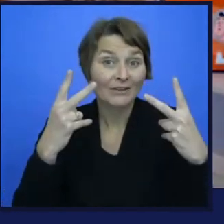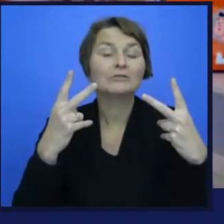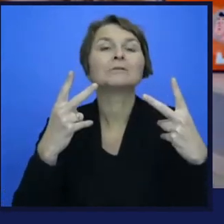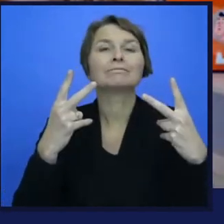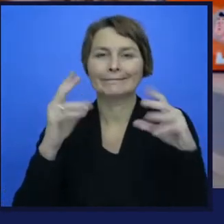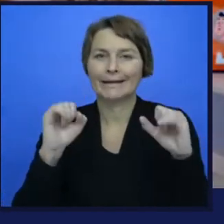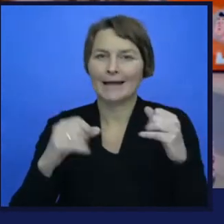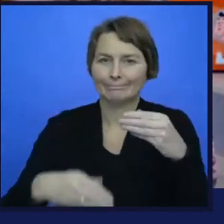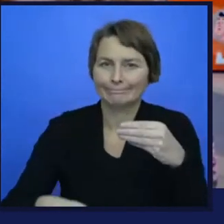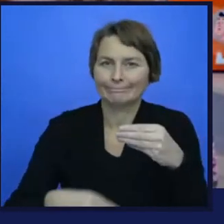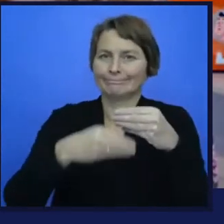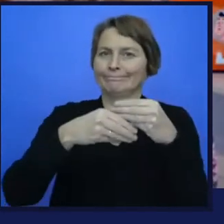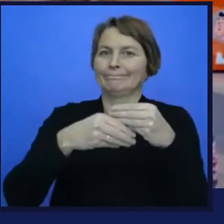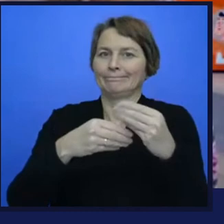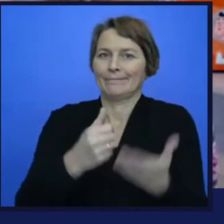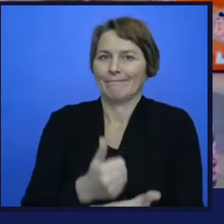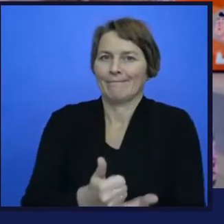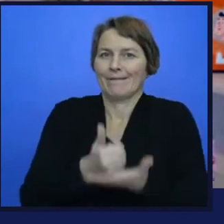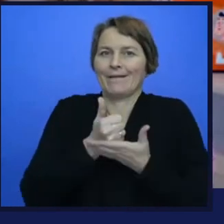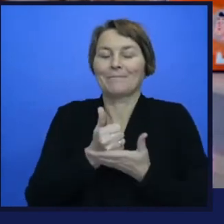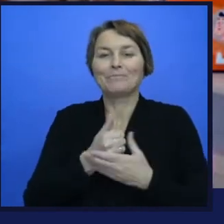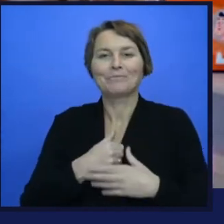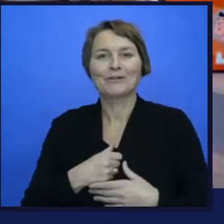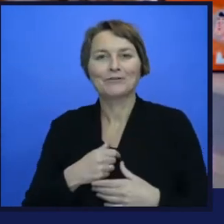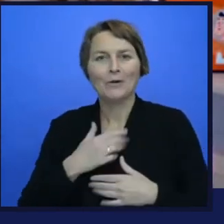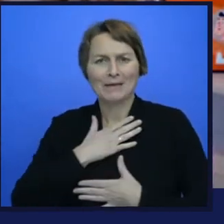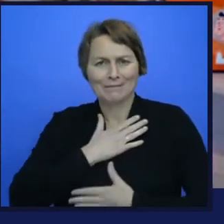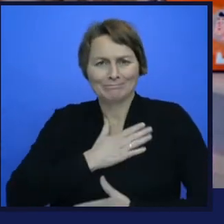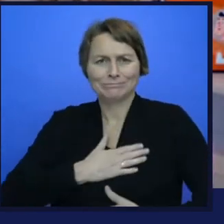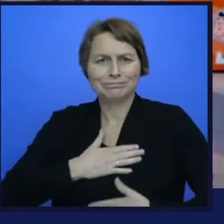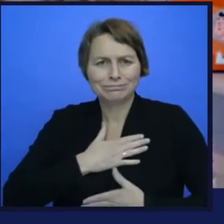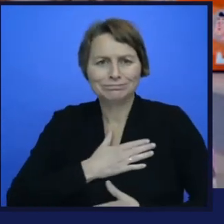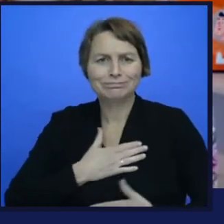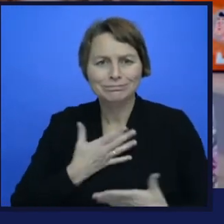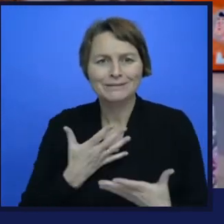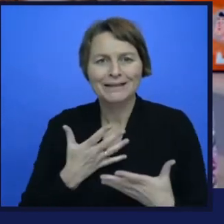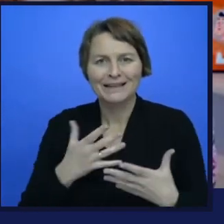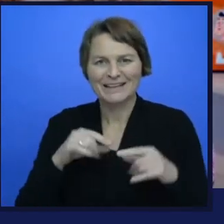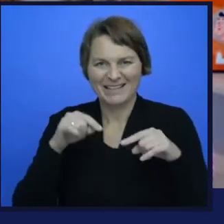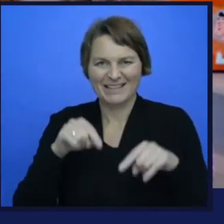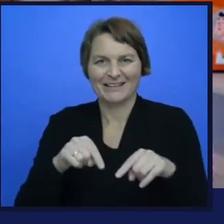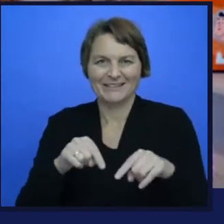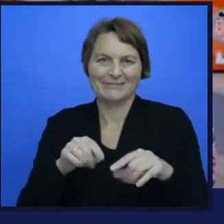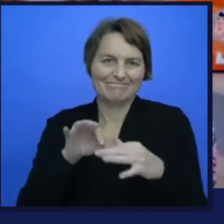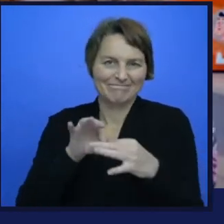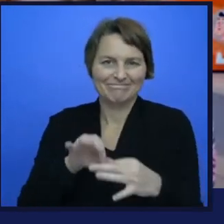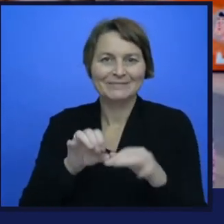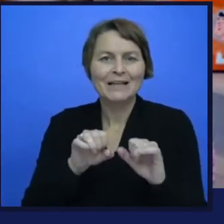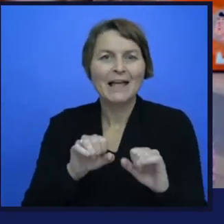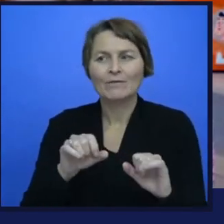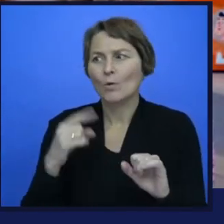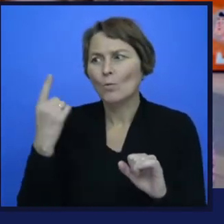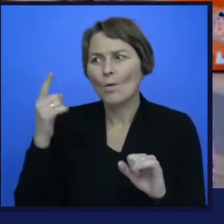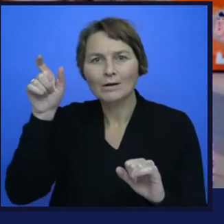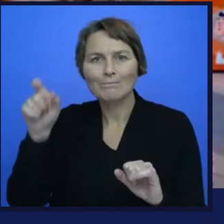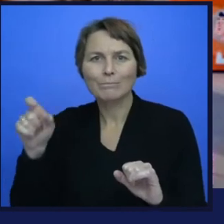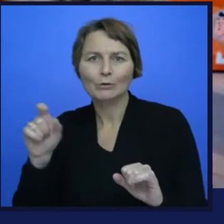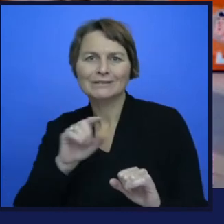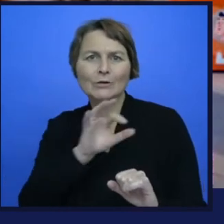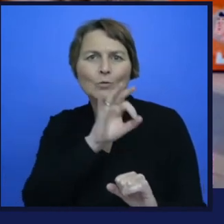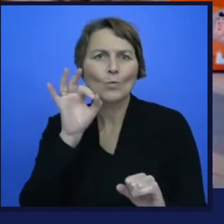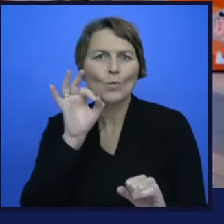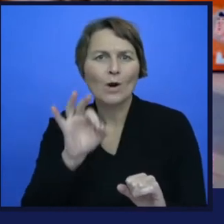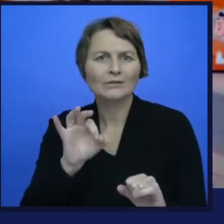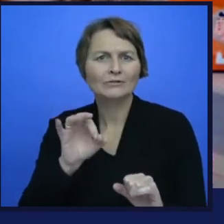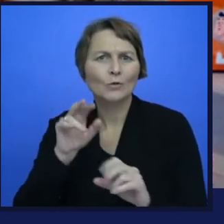I really enjoy working in the ecosystem. We do have a question from the viewer. And one of the concerns